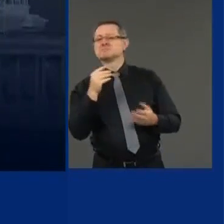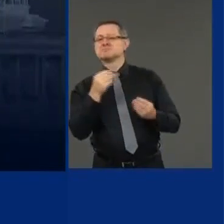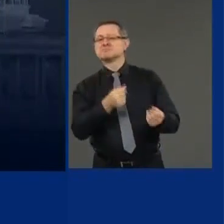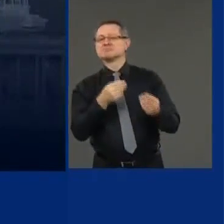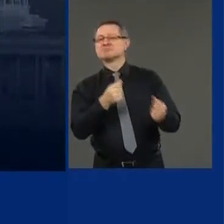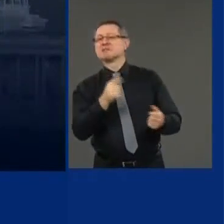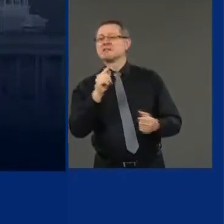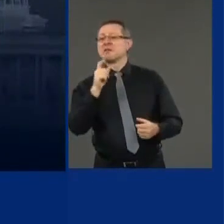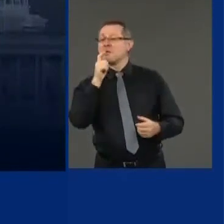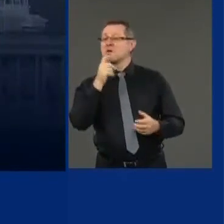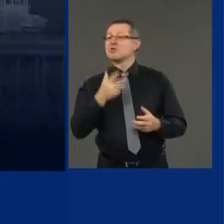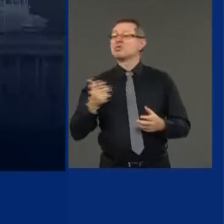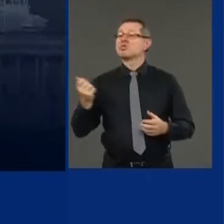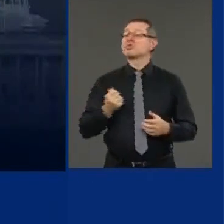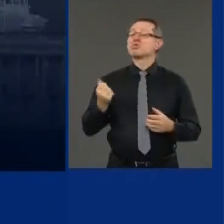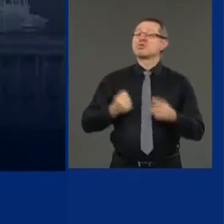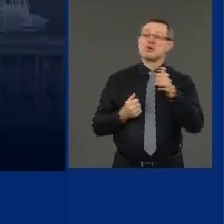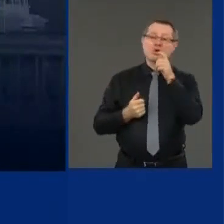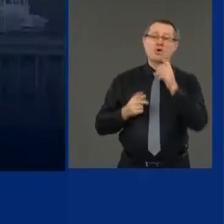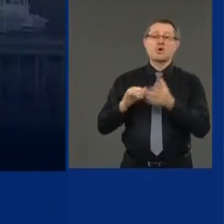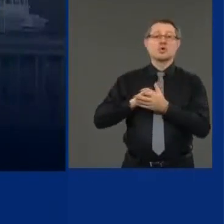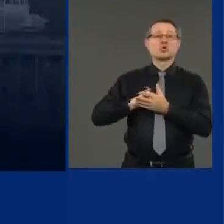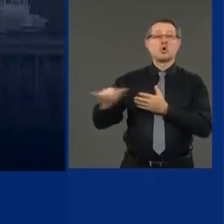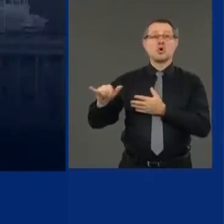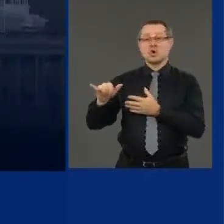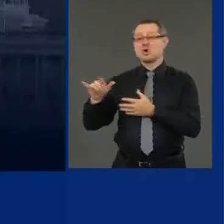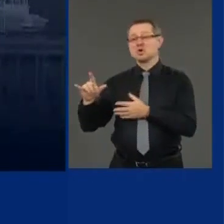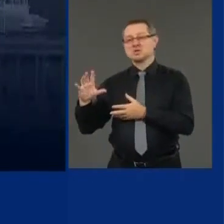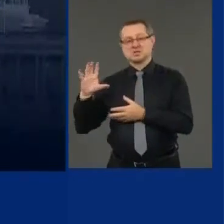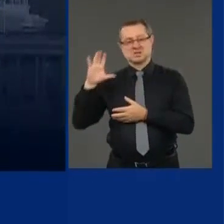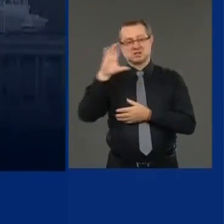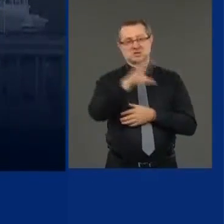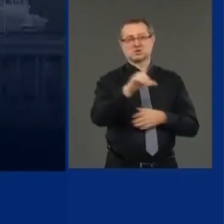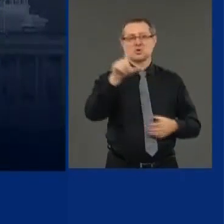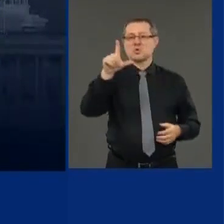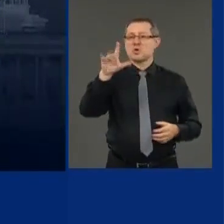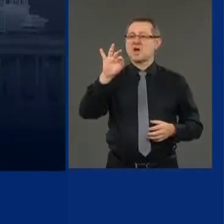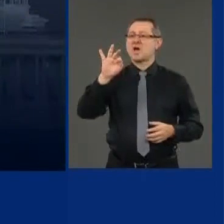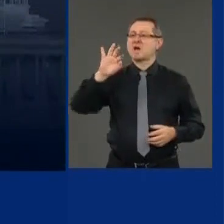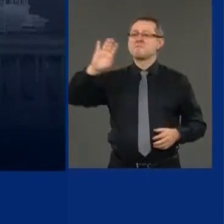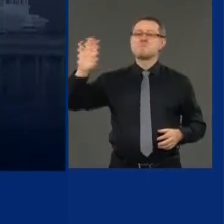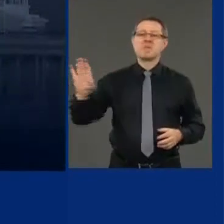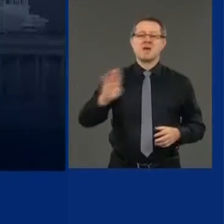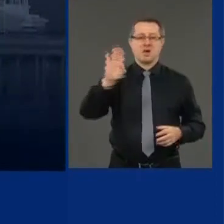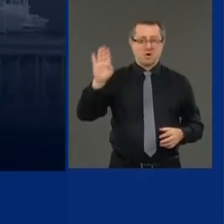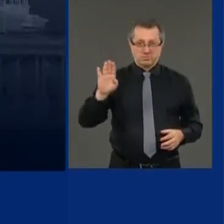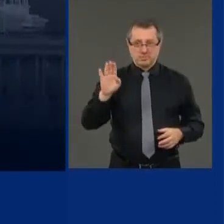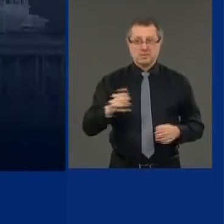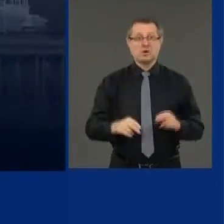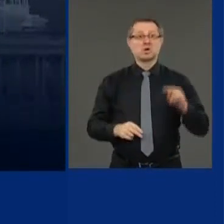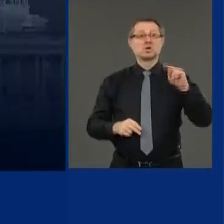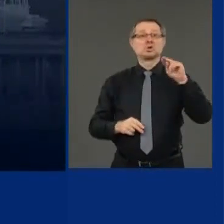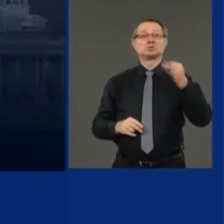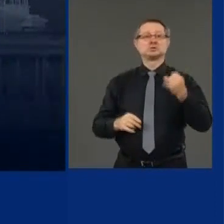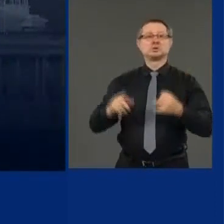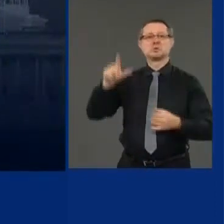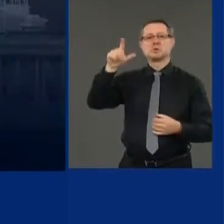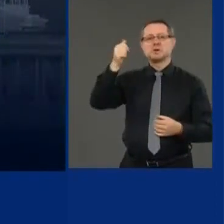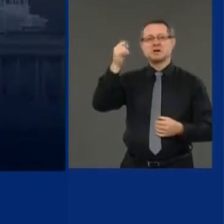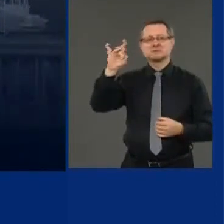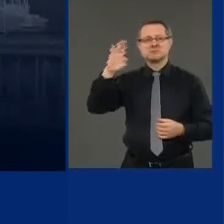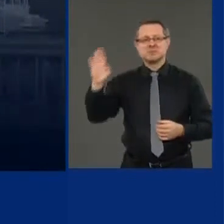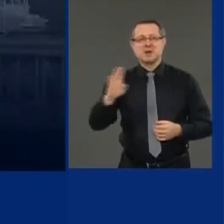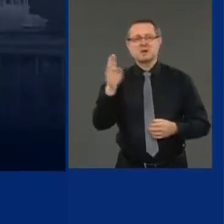basis. New York gives 29 billion. New Jersey gives 18 billion. Massachusetts, Connecticut,